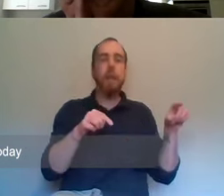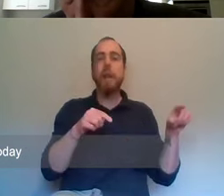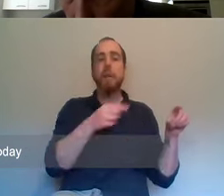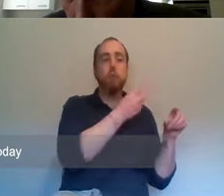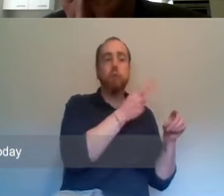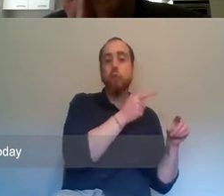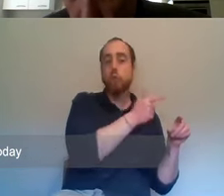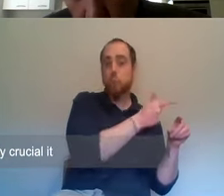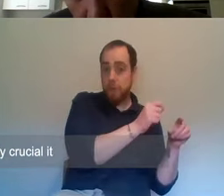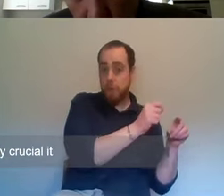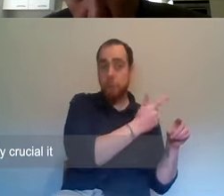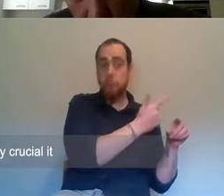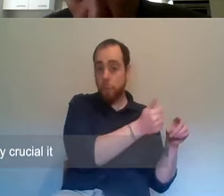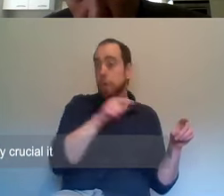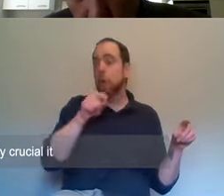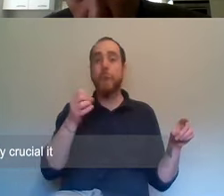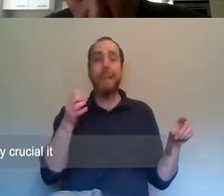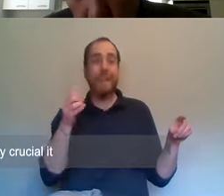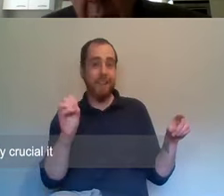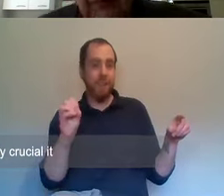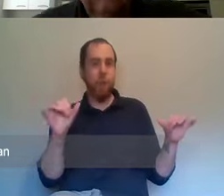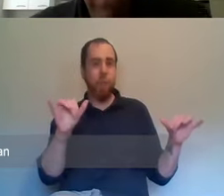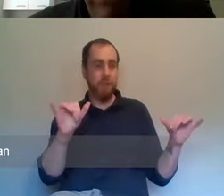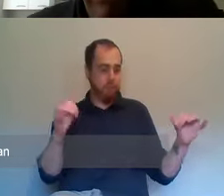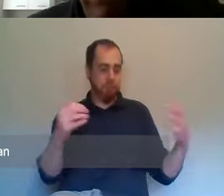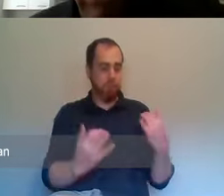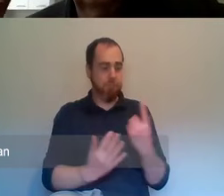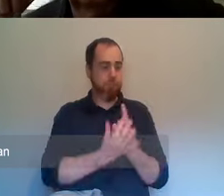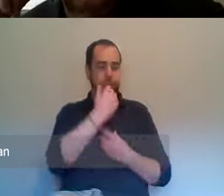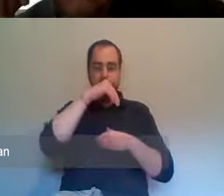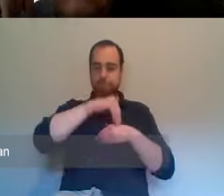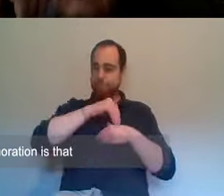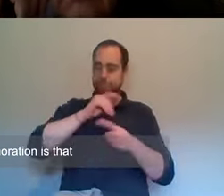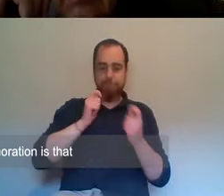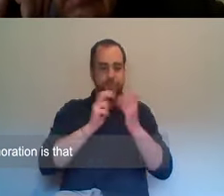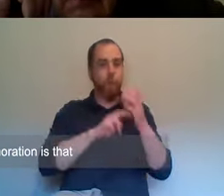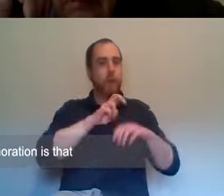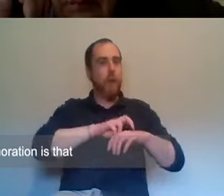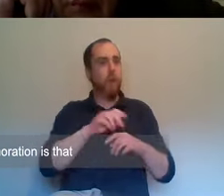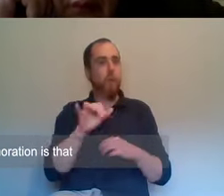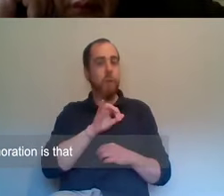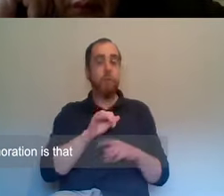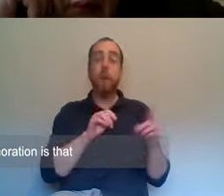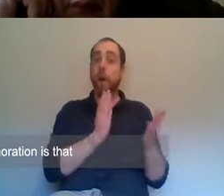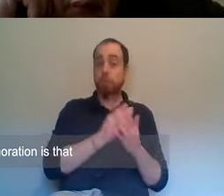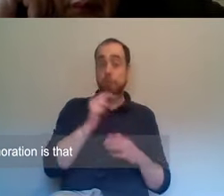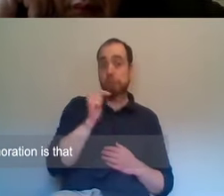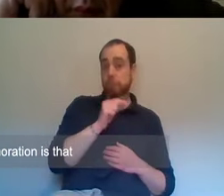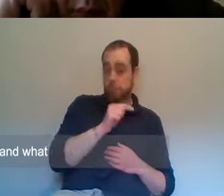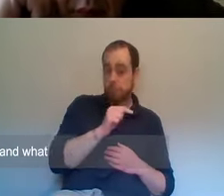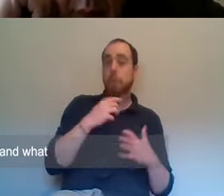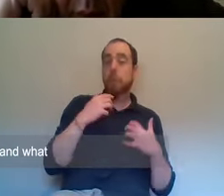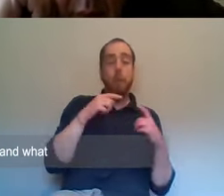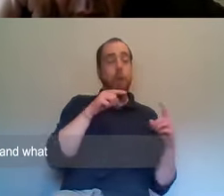Well, 1921 is absolutely crucial. It dictates, I mean, one thing about commemoration is that it's not really